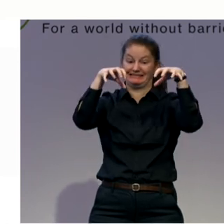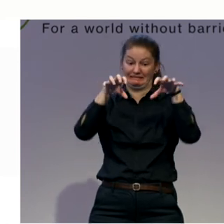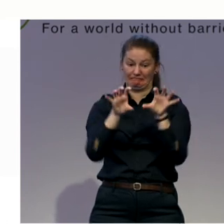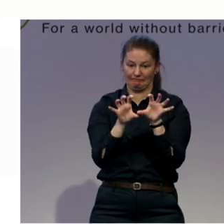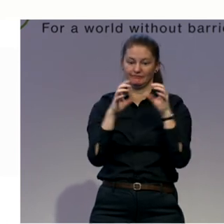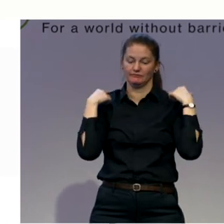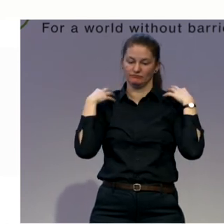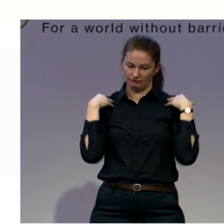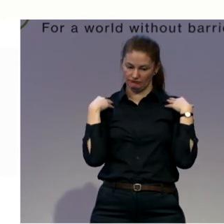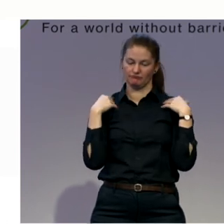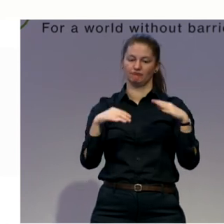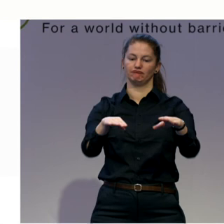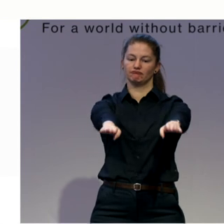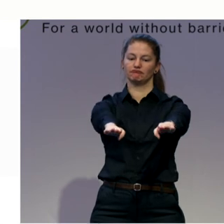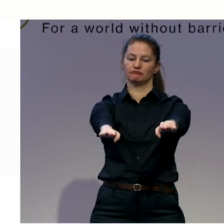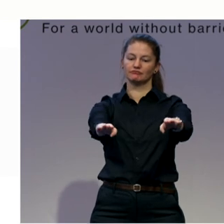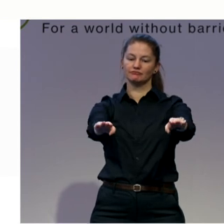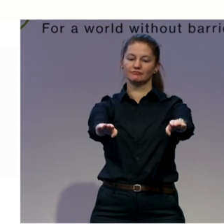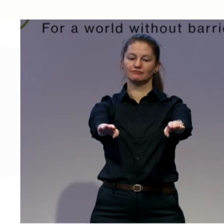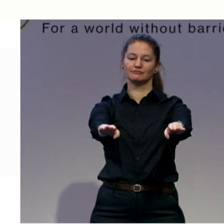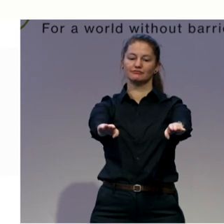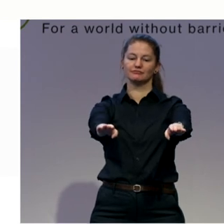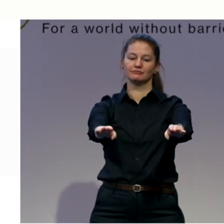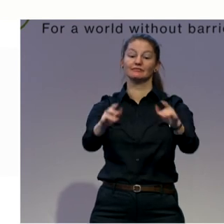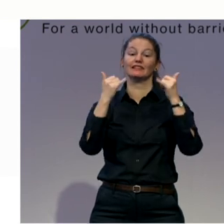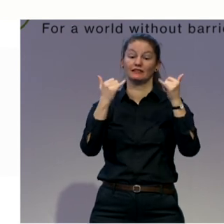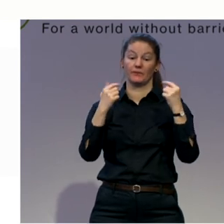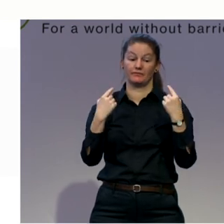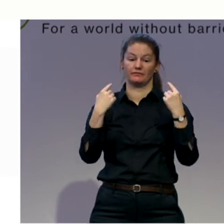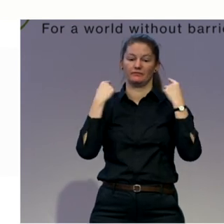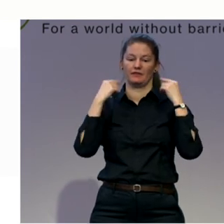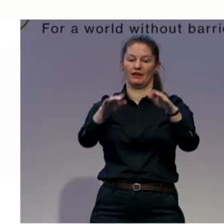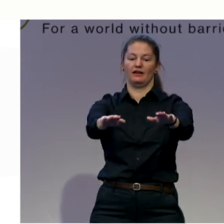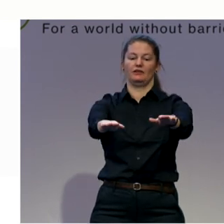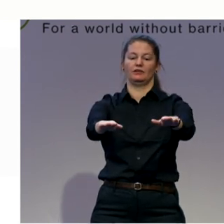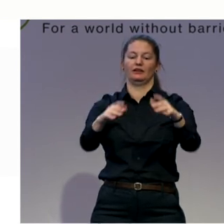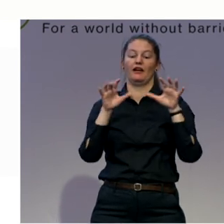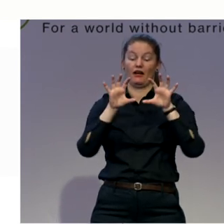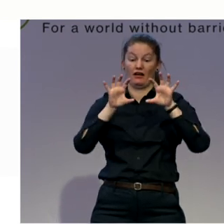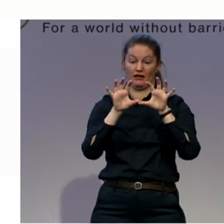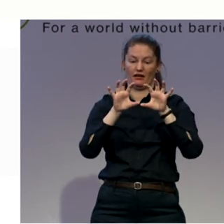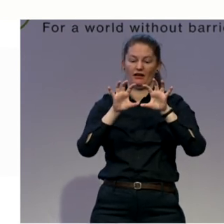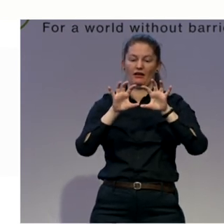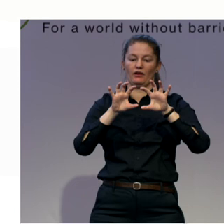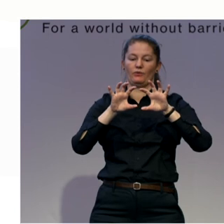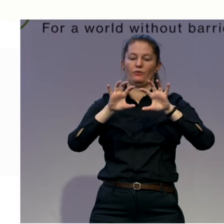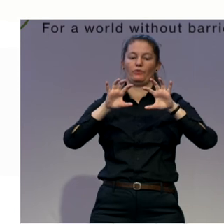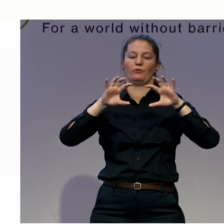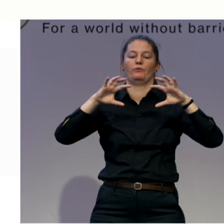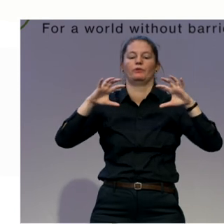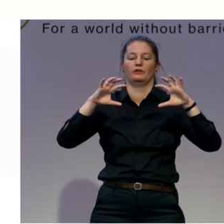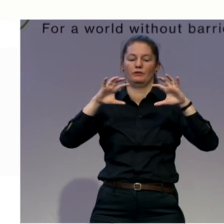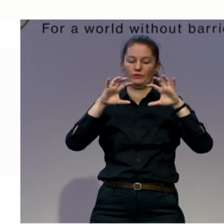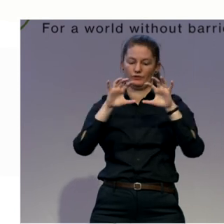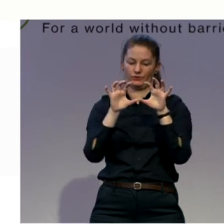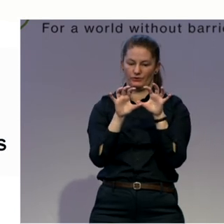Keep them straight. And move your scapulas closer to each other in this exercise. And come back to the neutral.